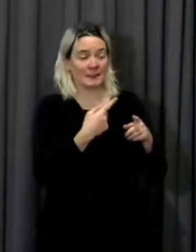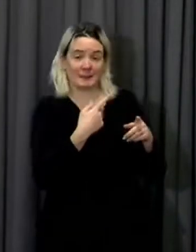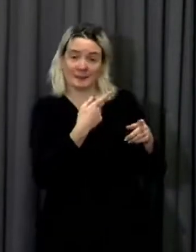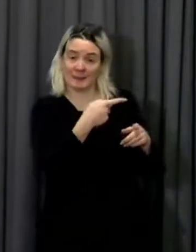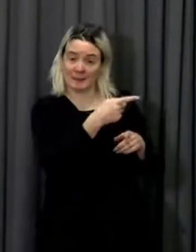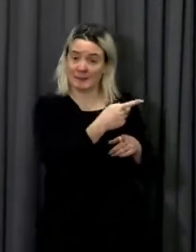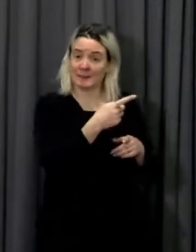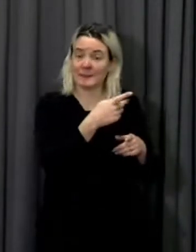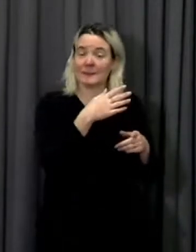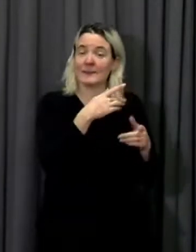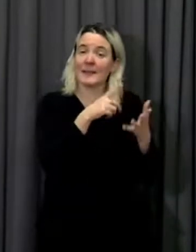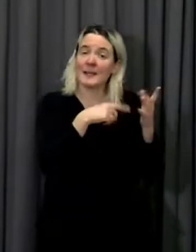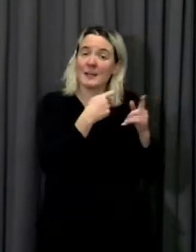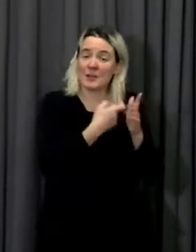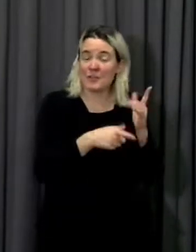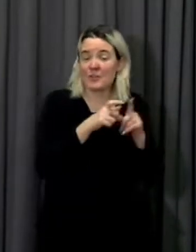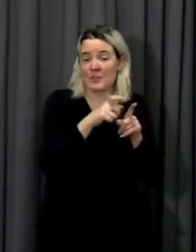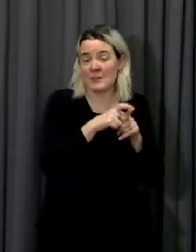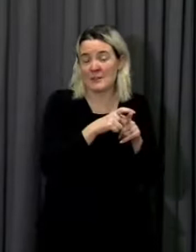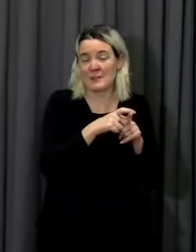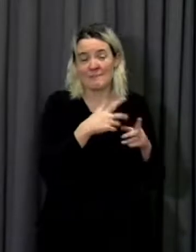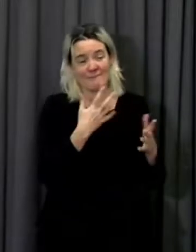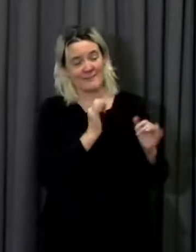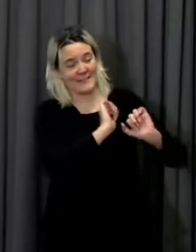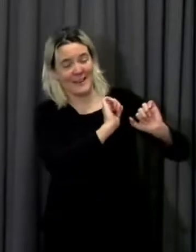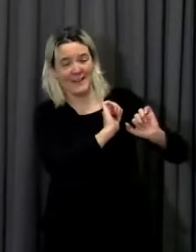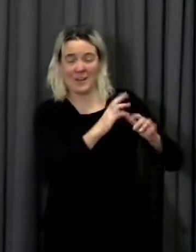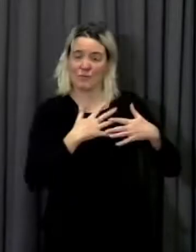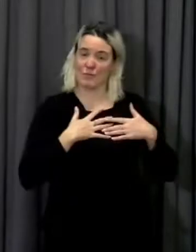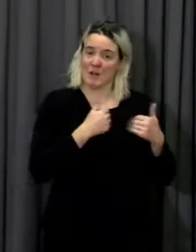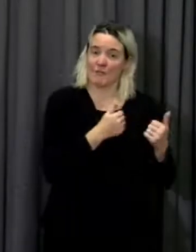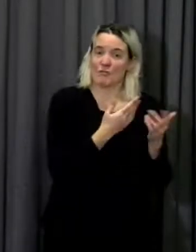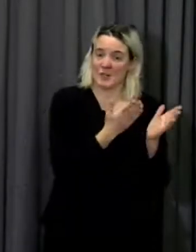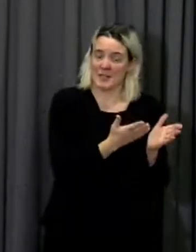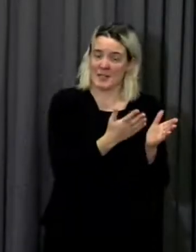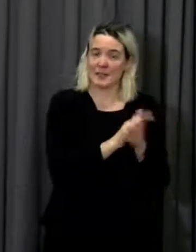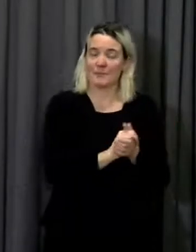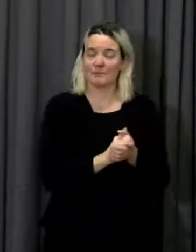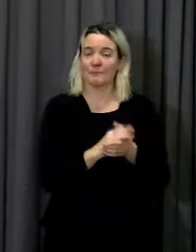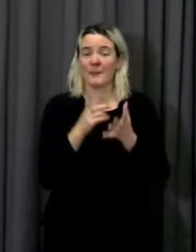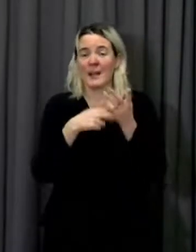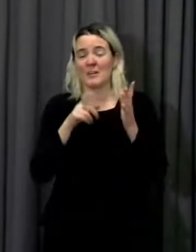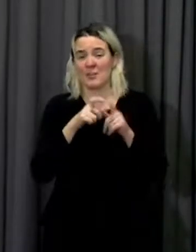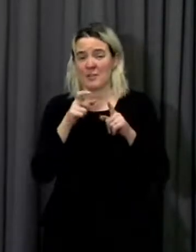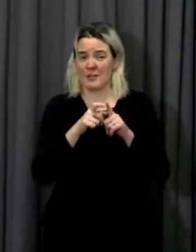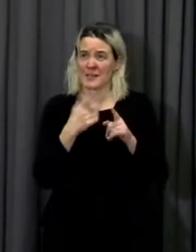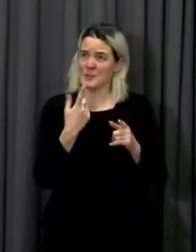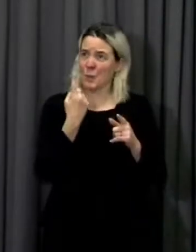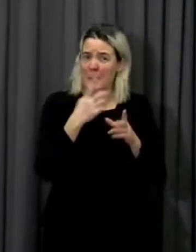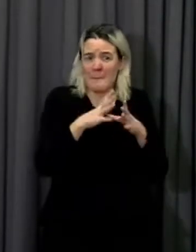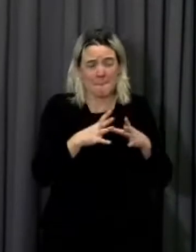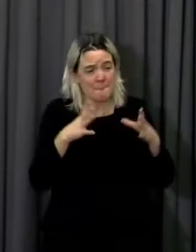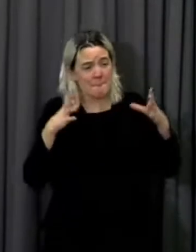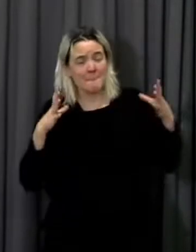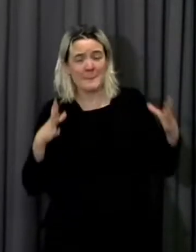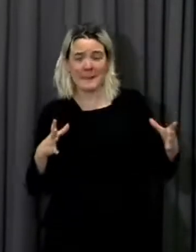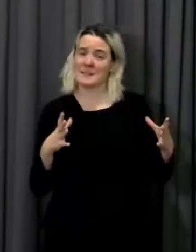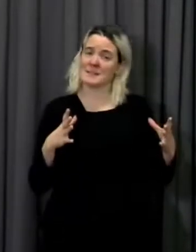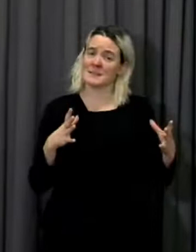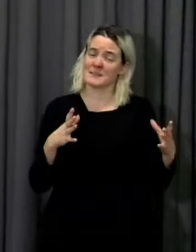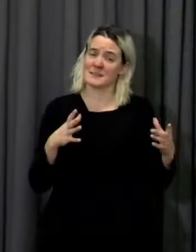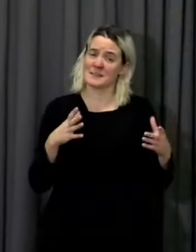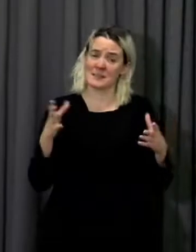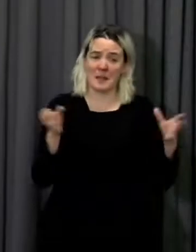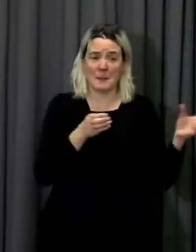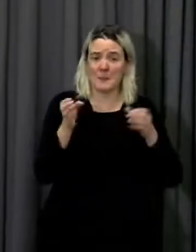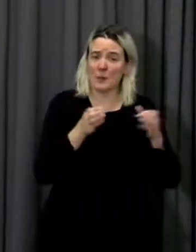and to help it rebuild. The Erdd is one of Wales' largest third sector employers, providing a whole range of